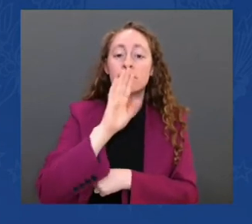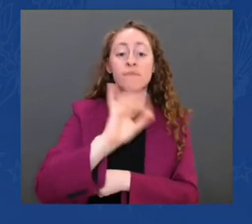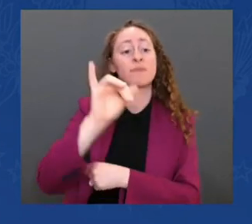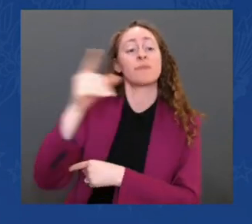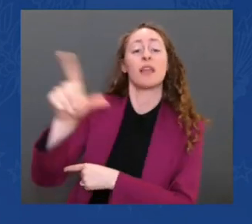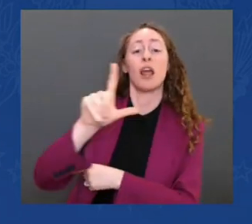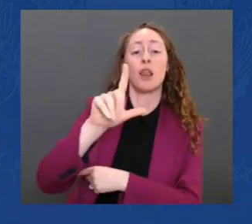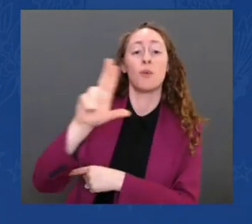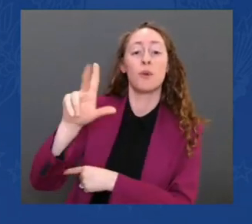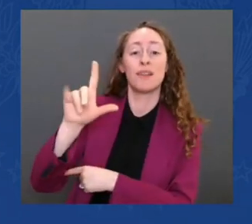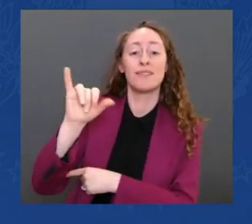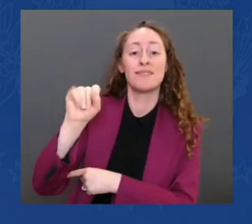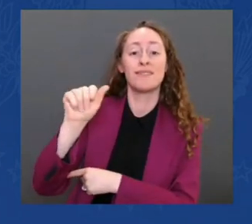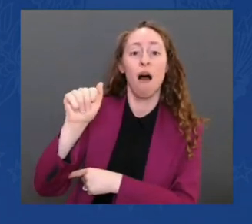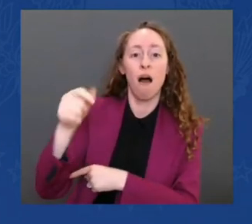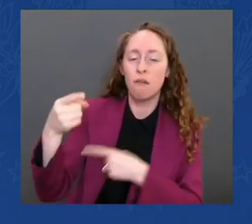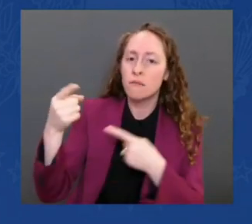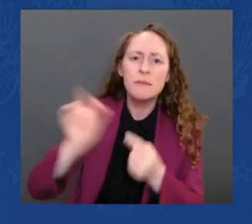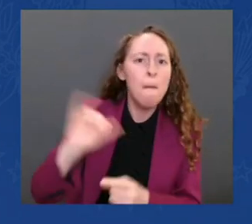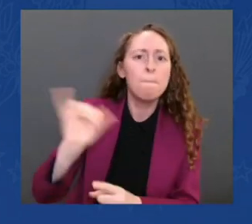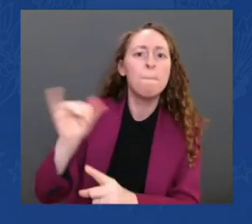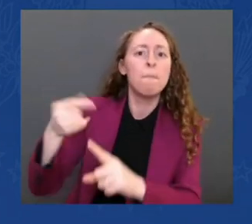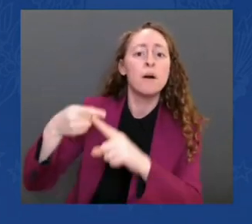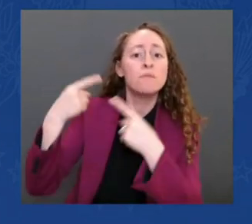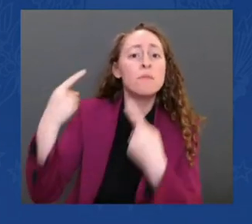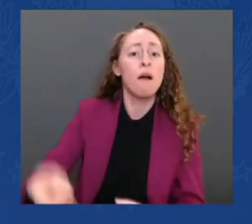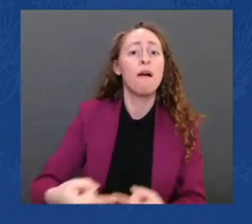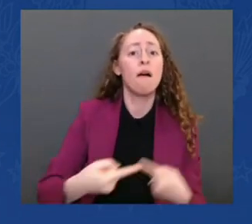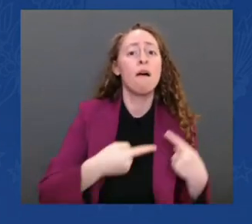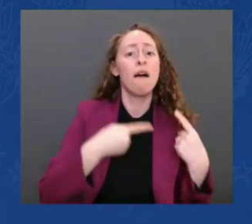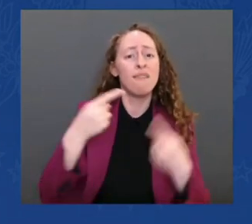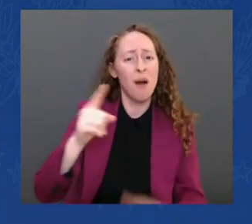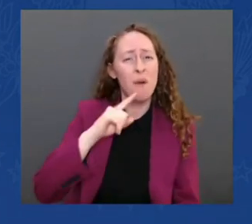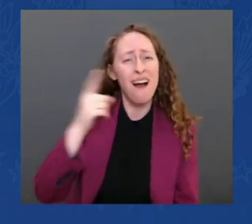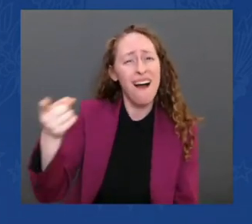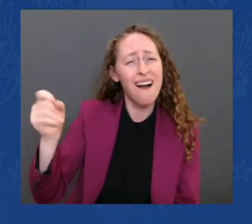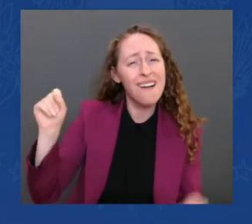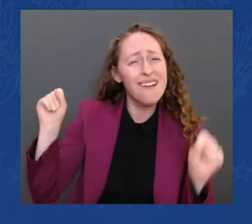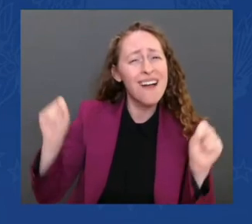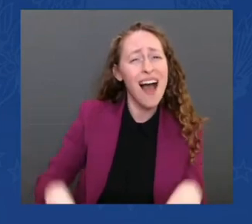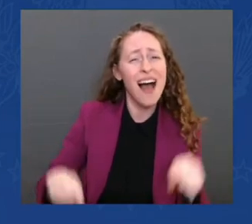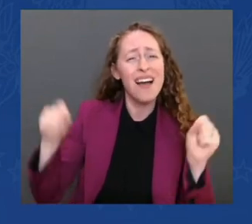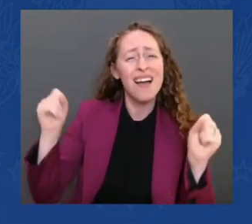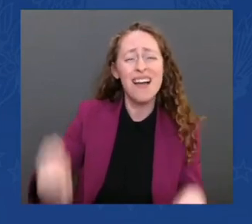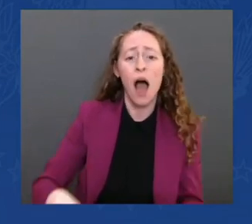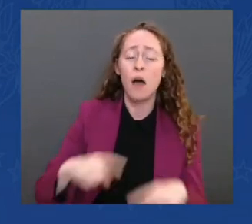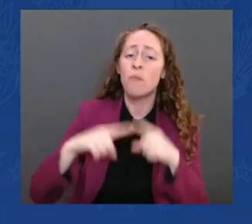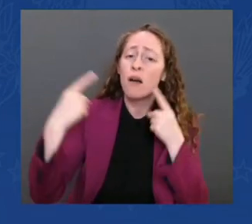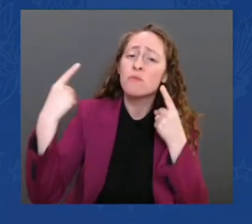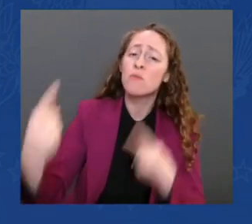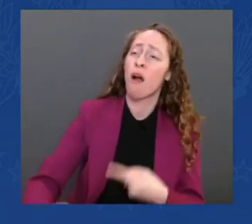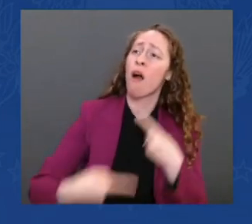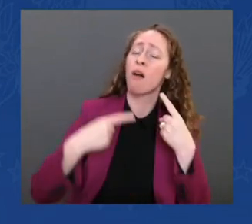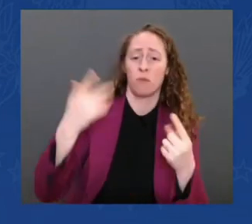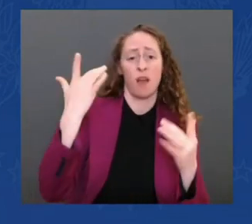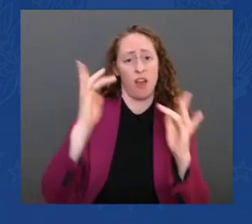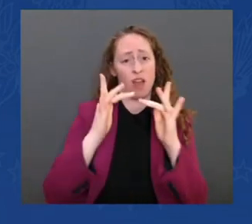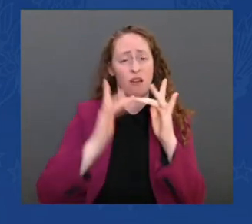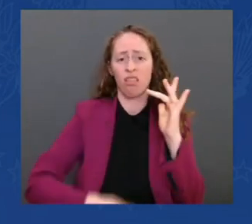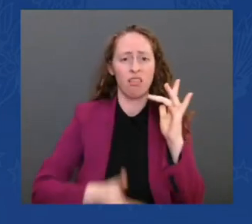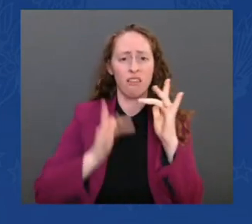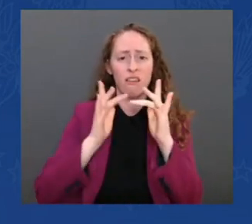potential. In the 21st century, access to the Internet is essential